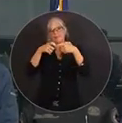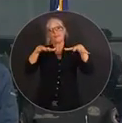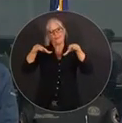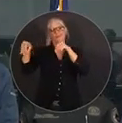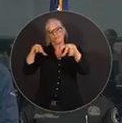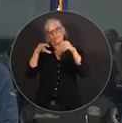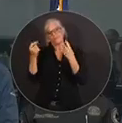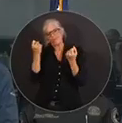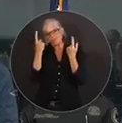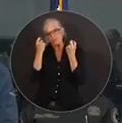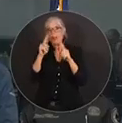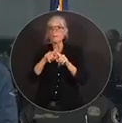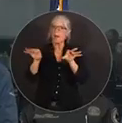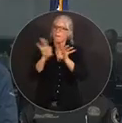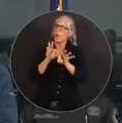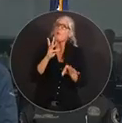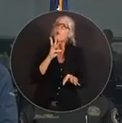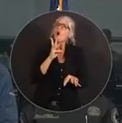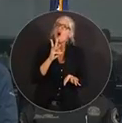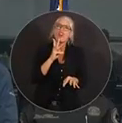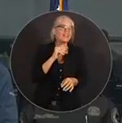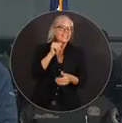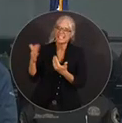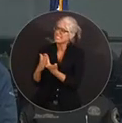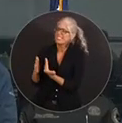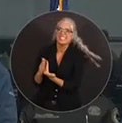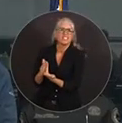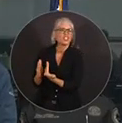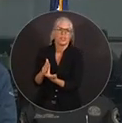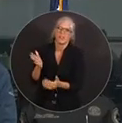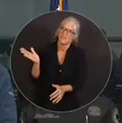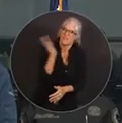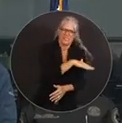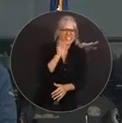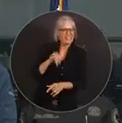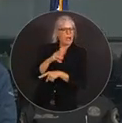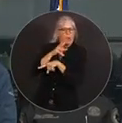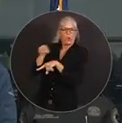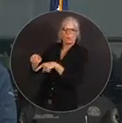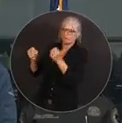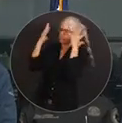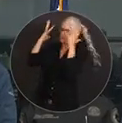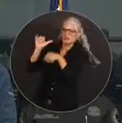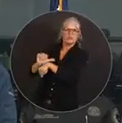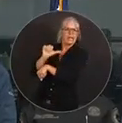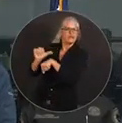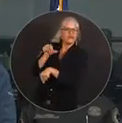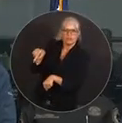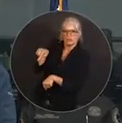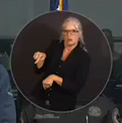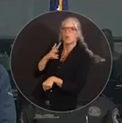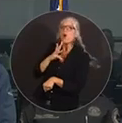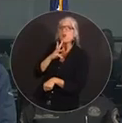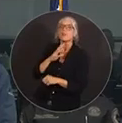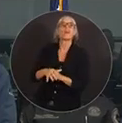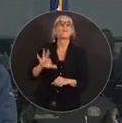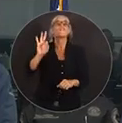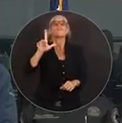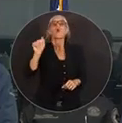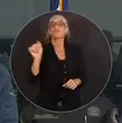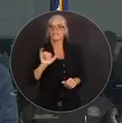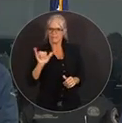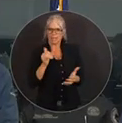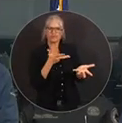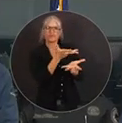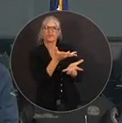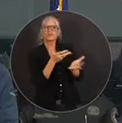long as you're getting away from the storm surge, that's really the most important thing that you need to do. Florida's also partnered with Uber